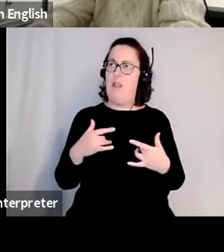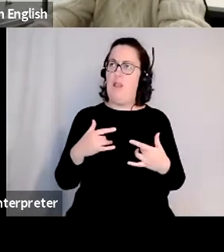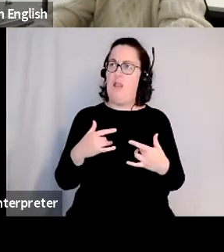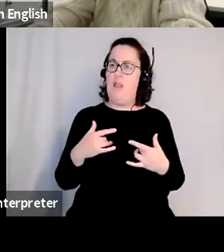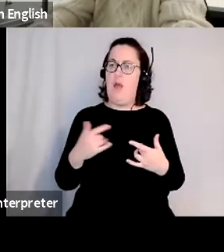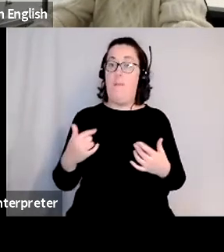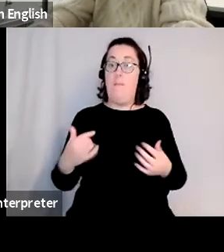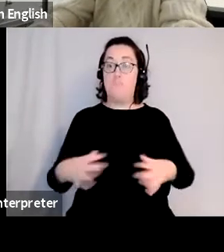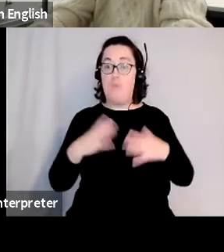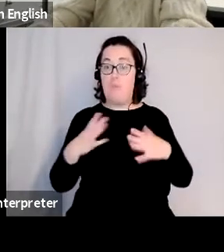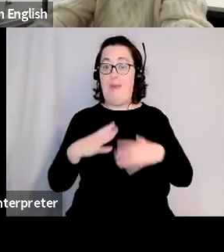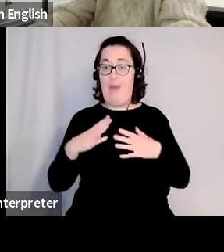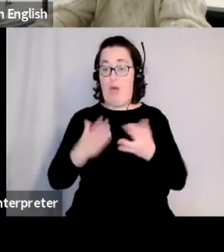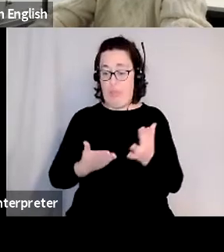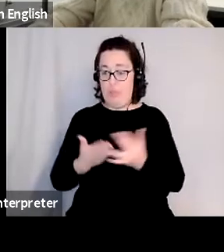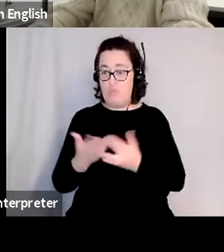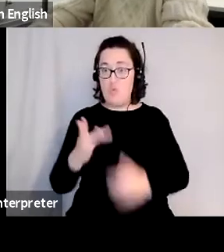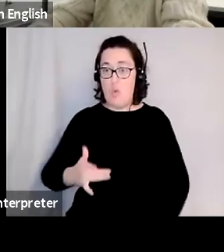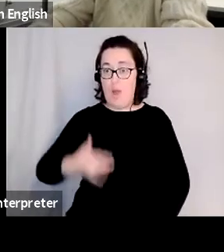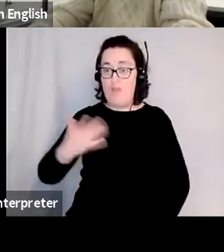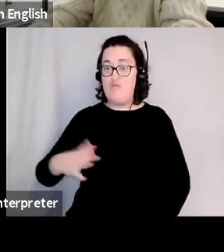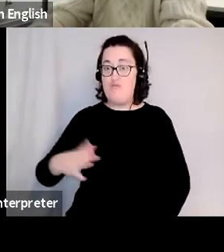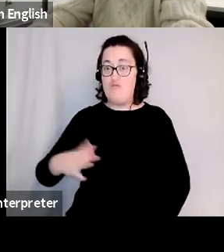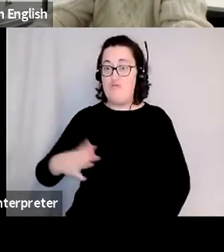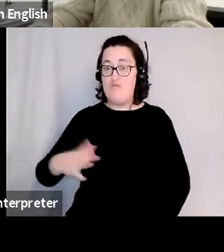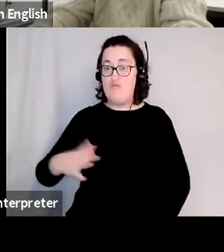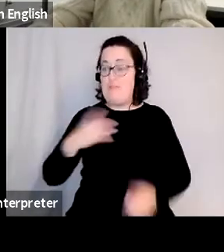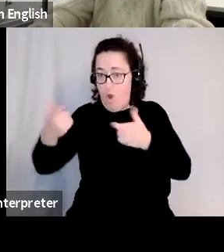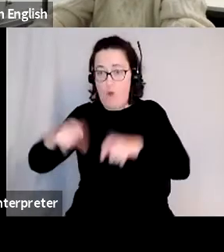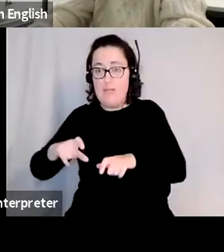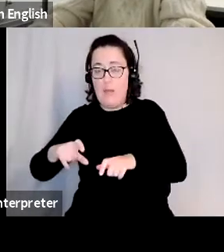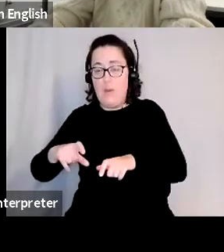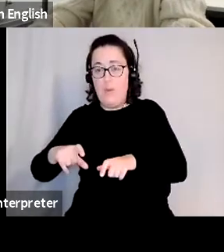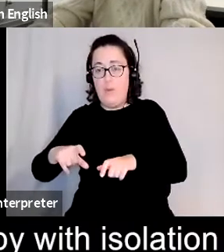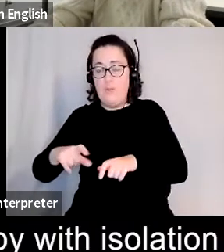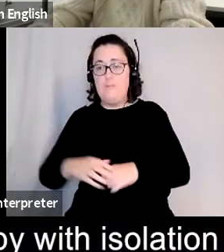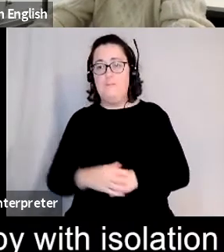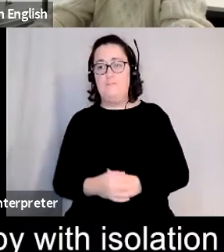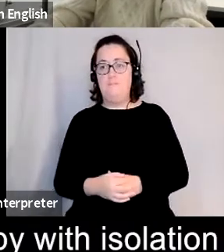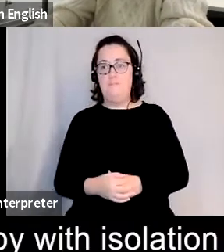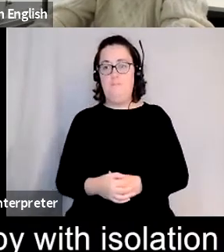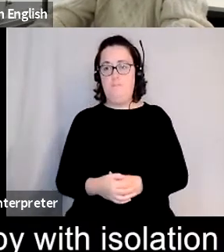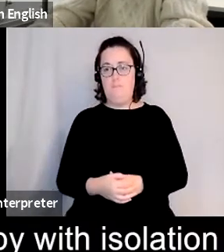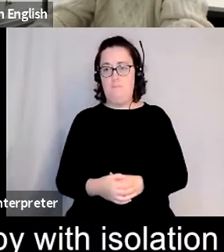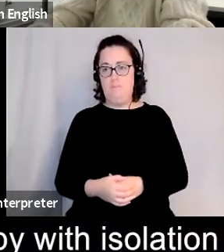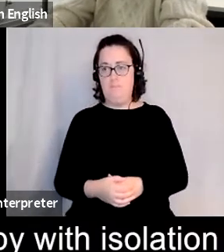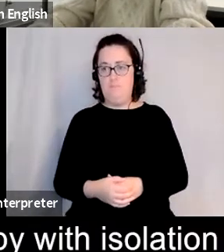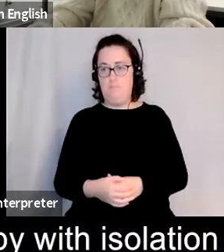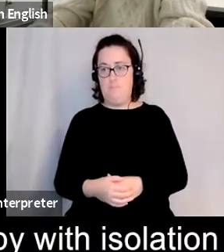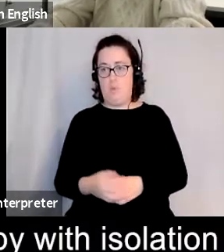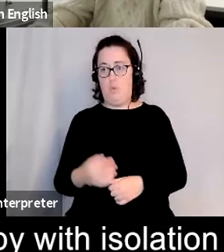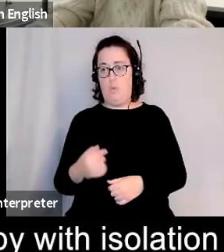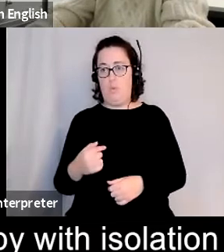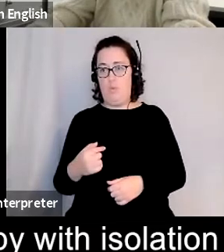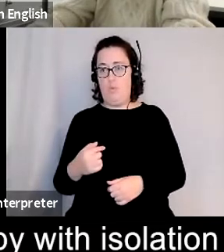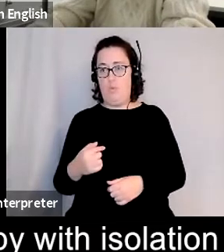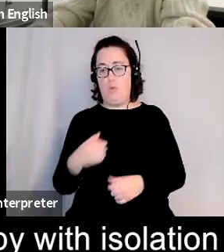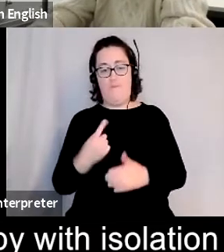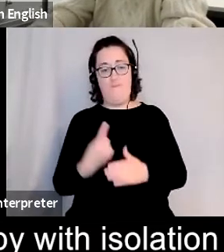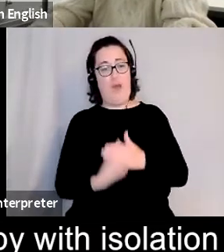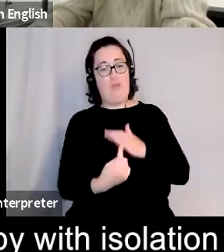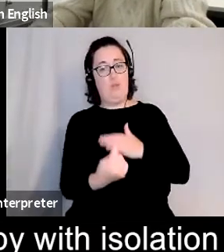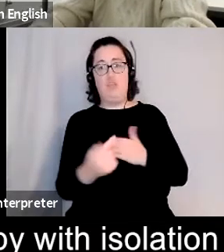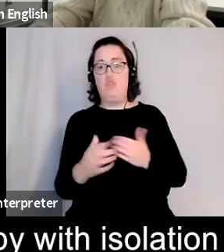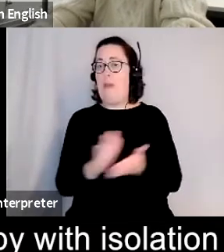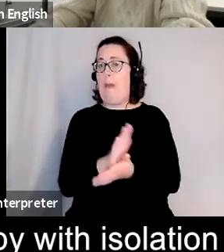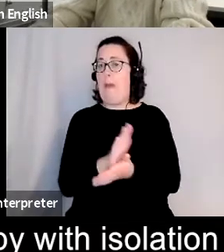my whole life um for this moment um i uh was happy with isolation on creative point of